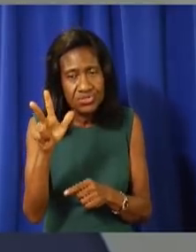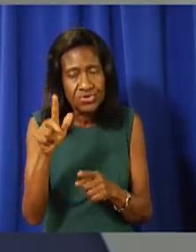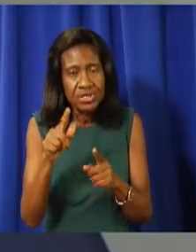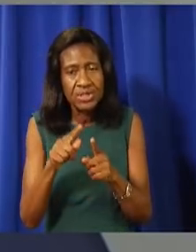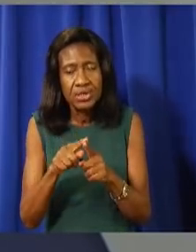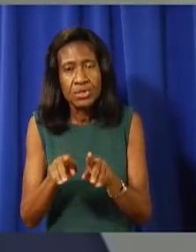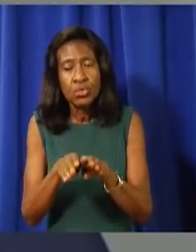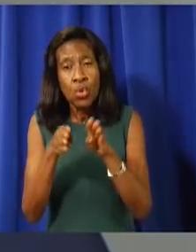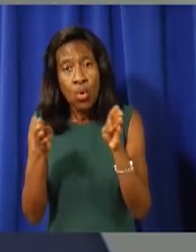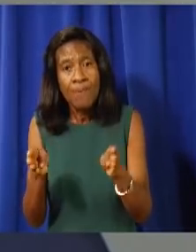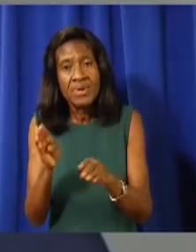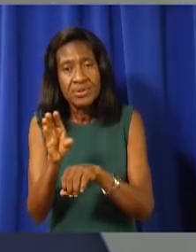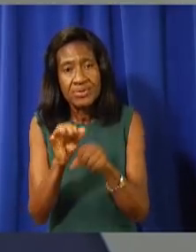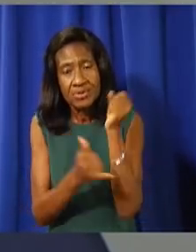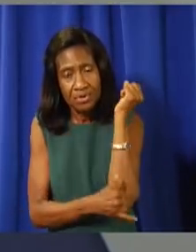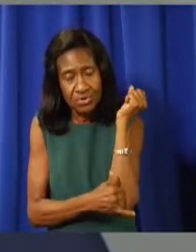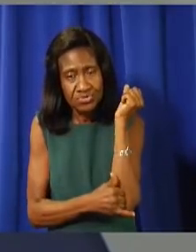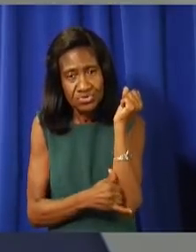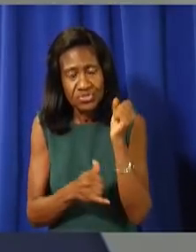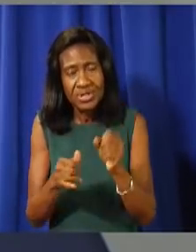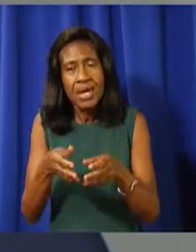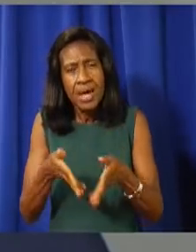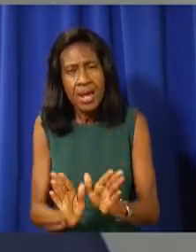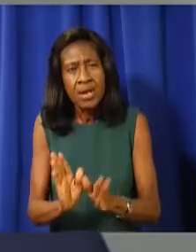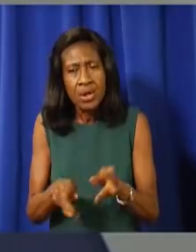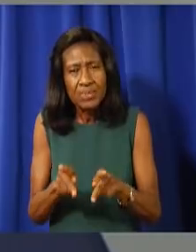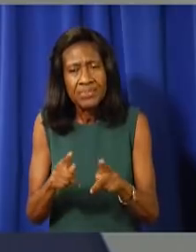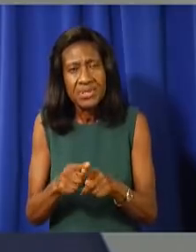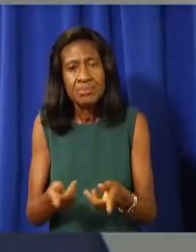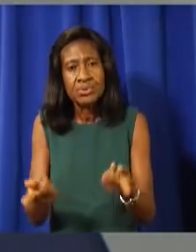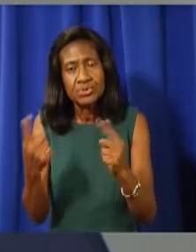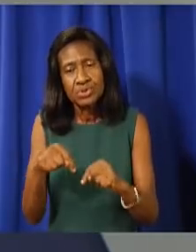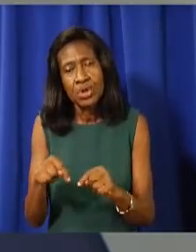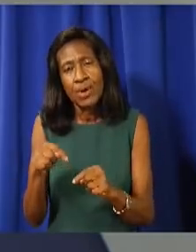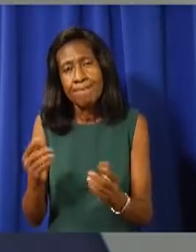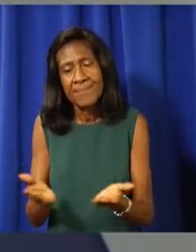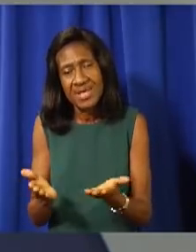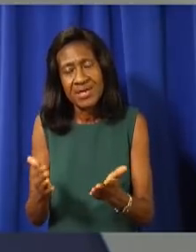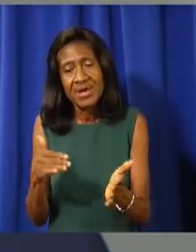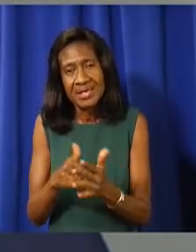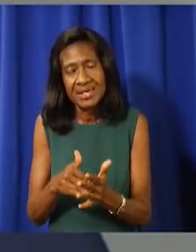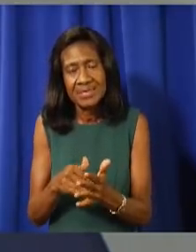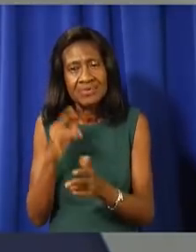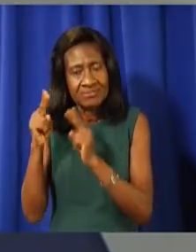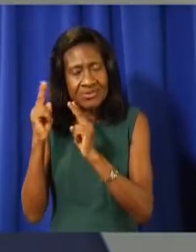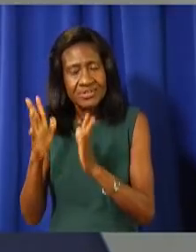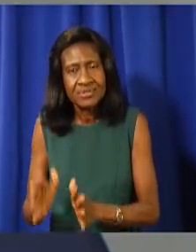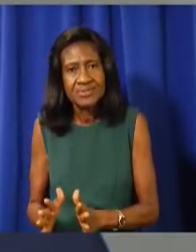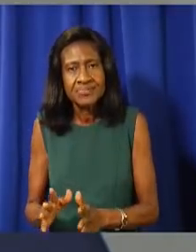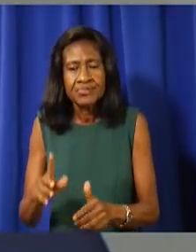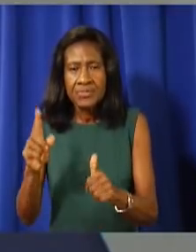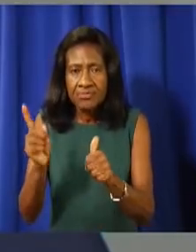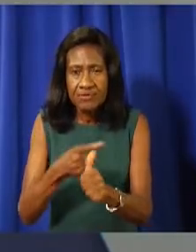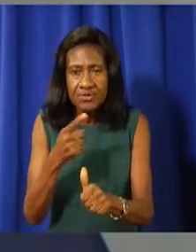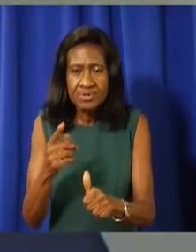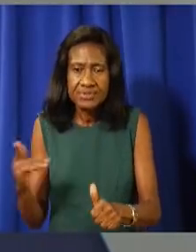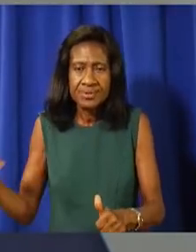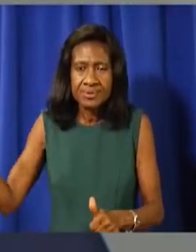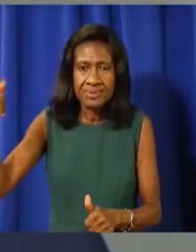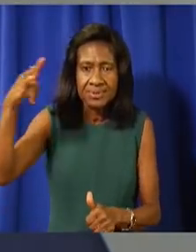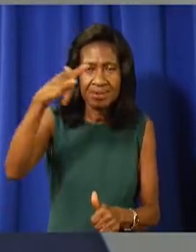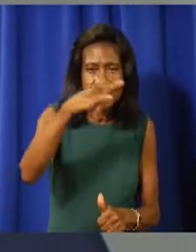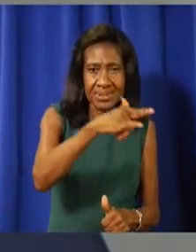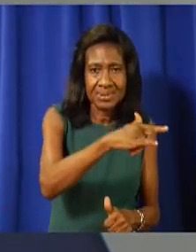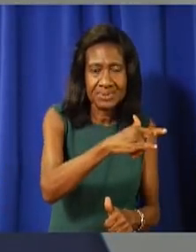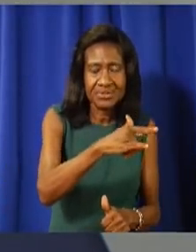Phase 3 introduces two important changes from Phase 2. The first is that airlines will be allowed to